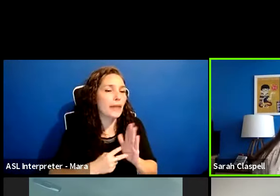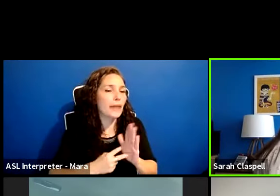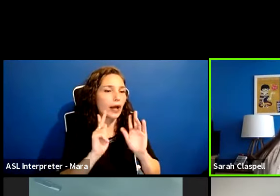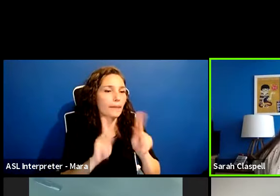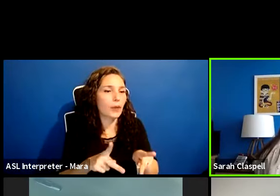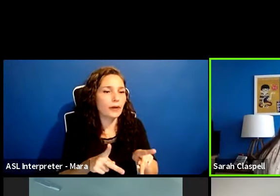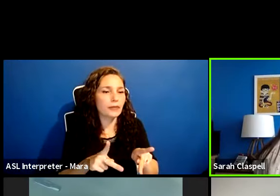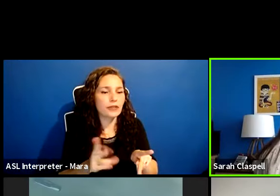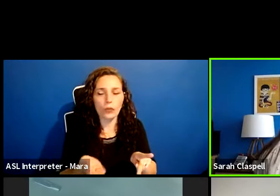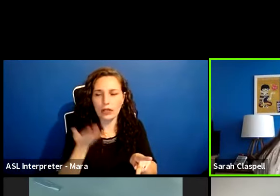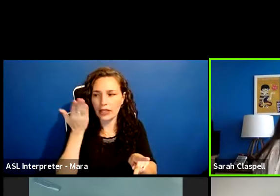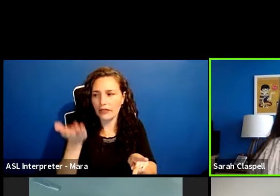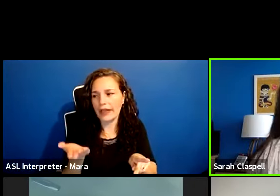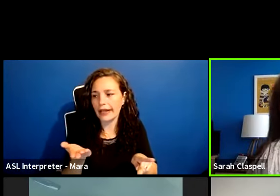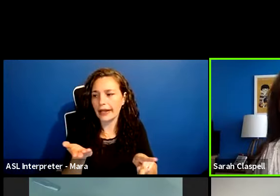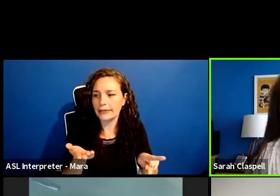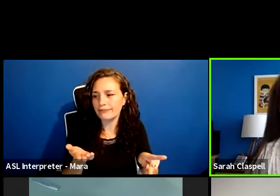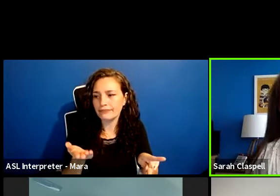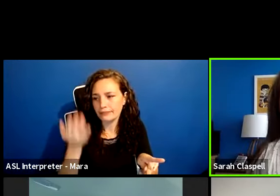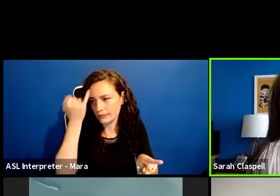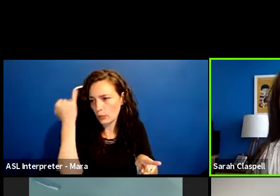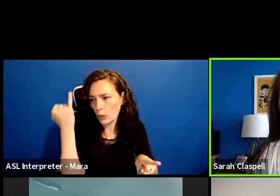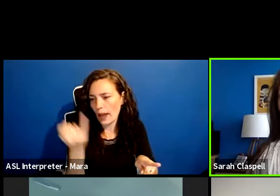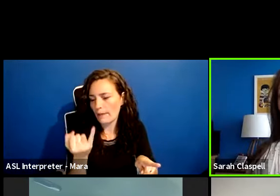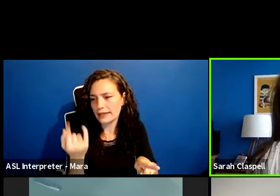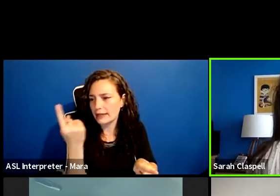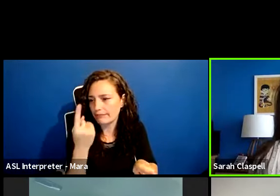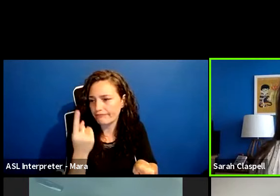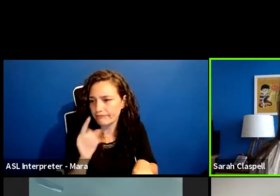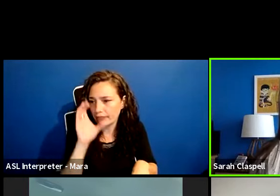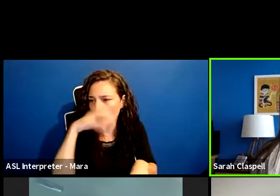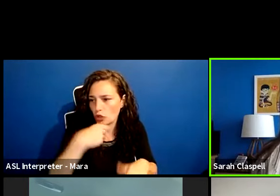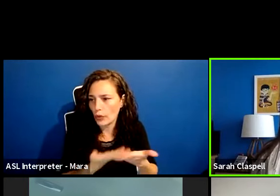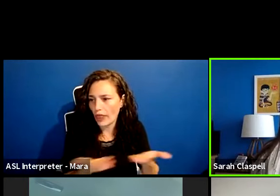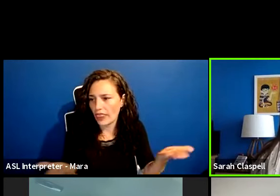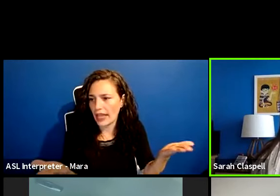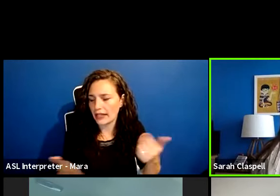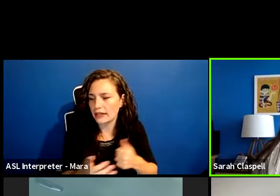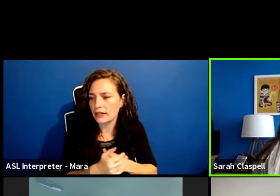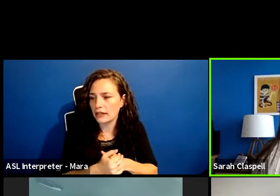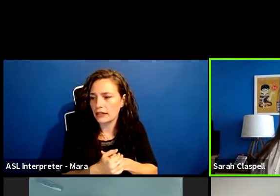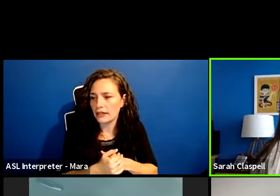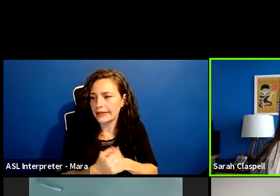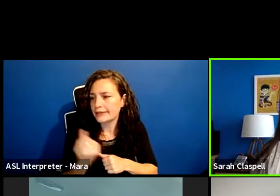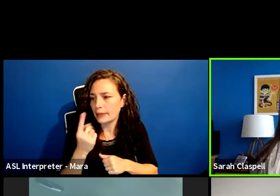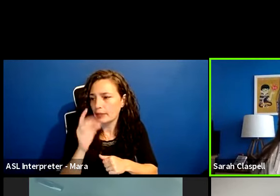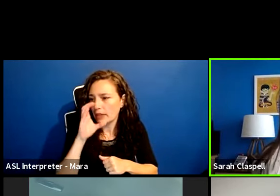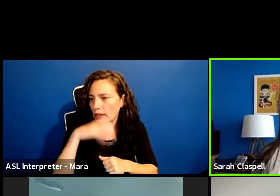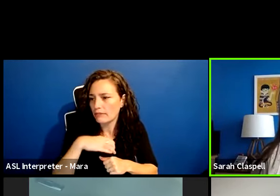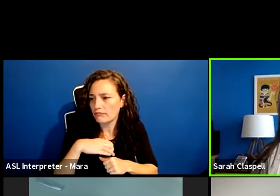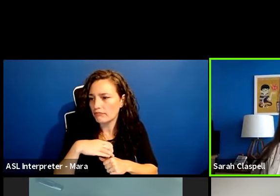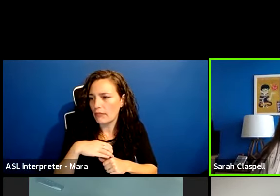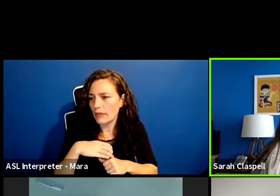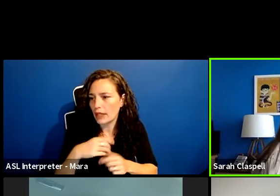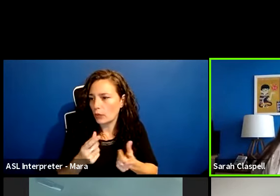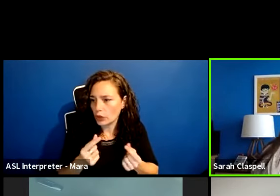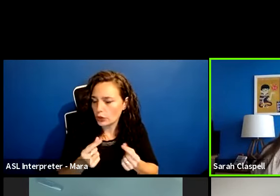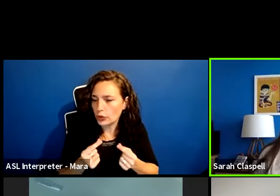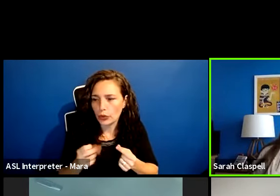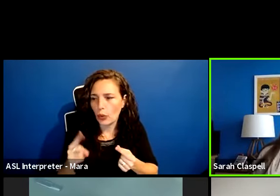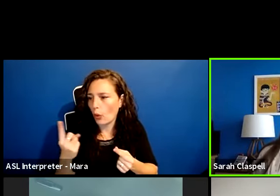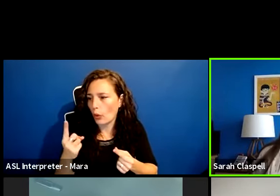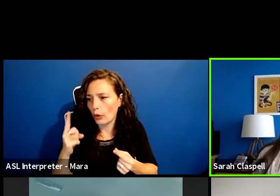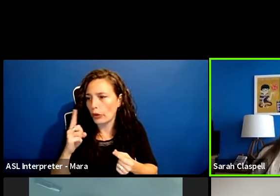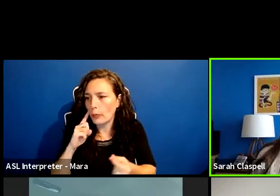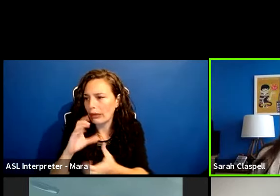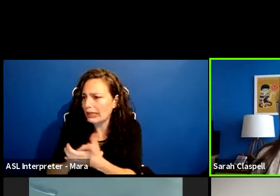premise, something they, um, an unusual thing that they do or, um, an unusual thing that they believe about how the world should work.